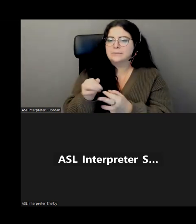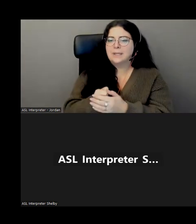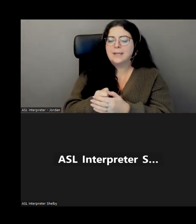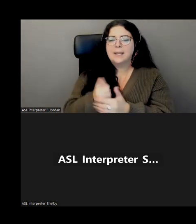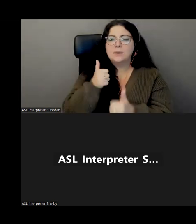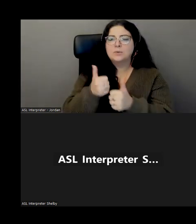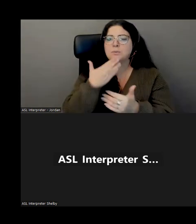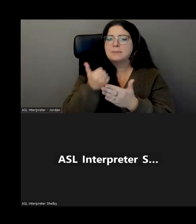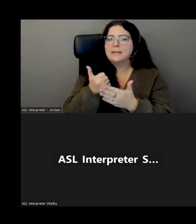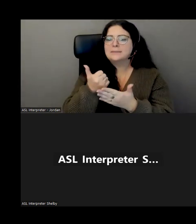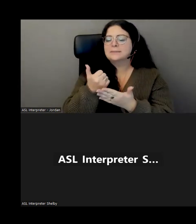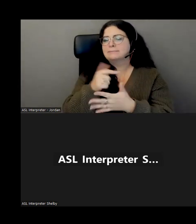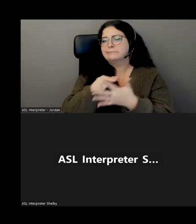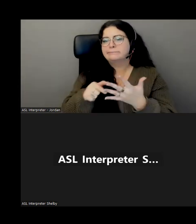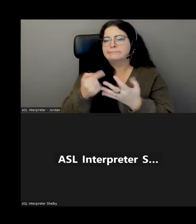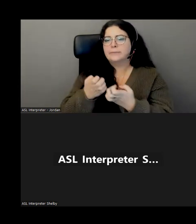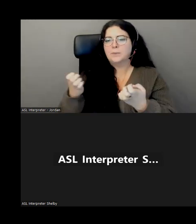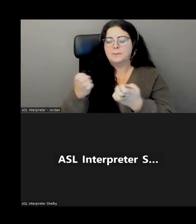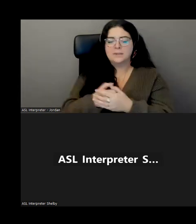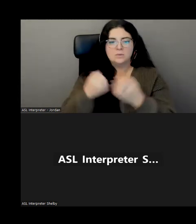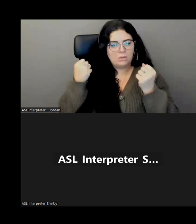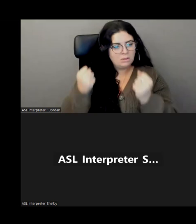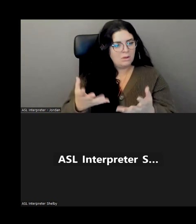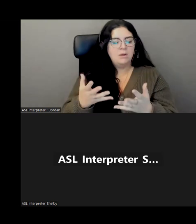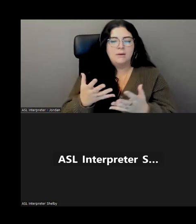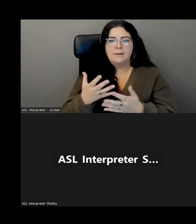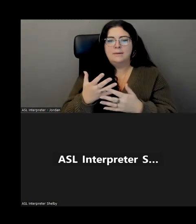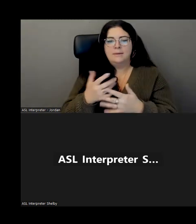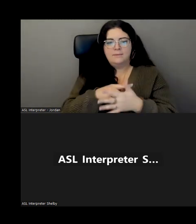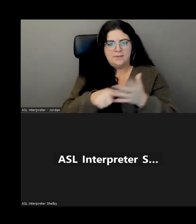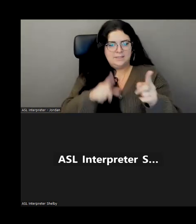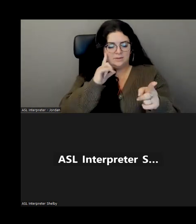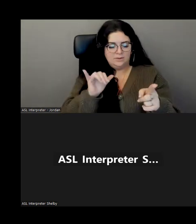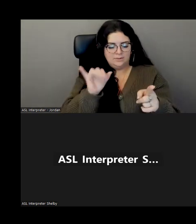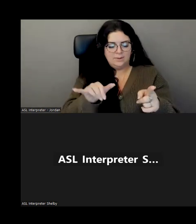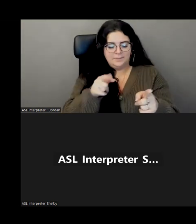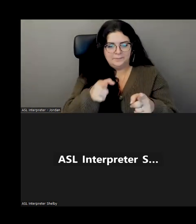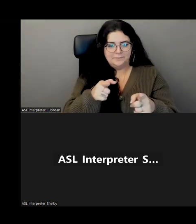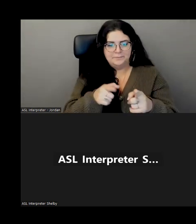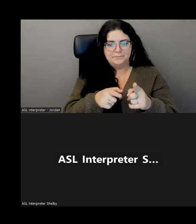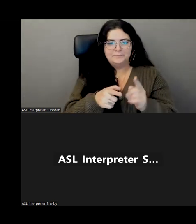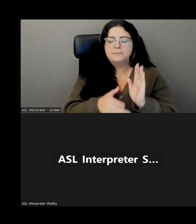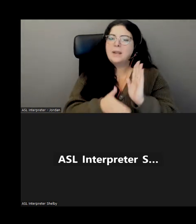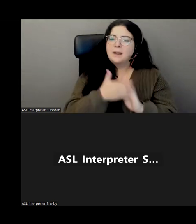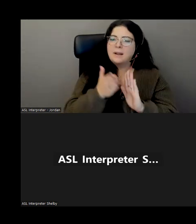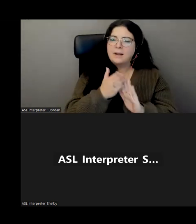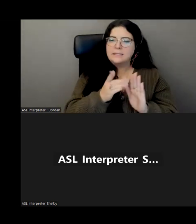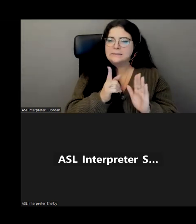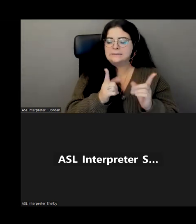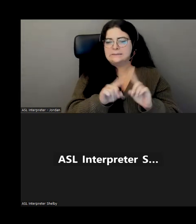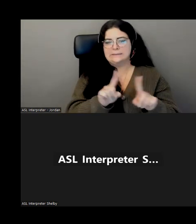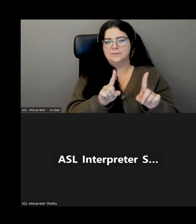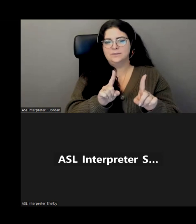needs best. There are lots of devices that look like this one and operate a little bit different. So,